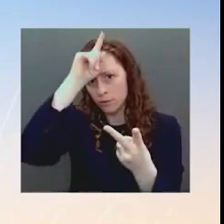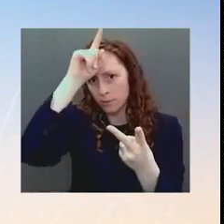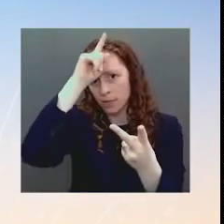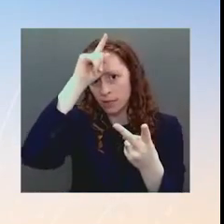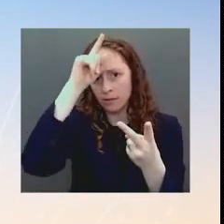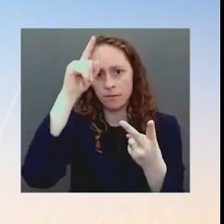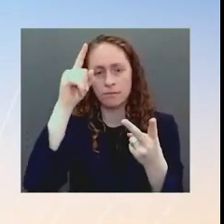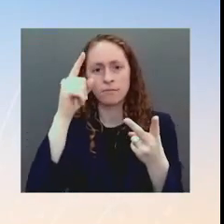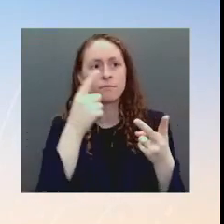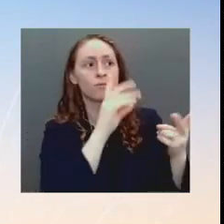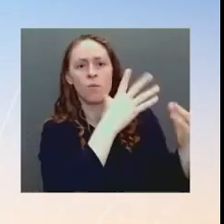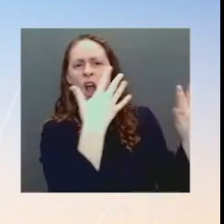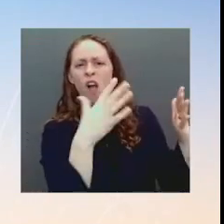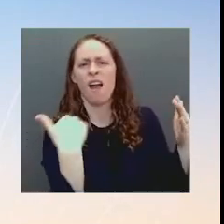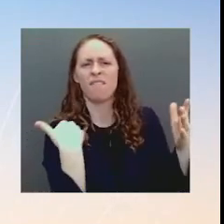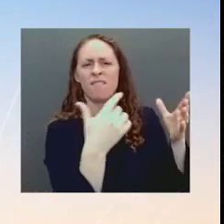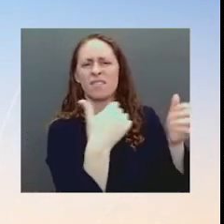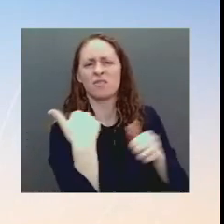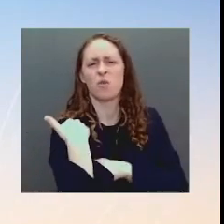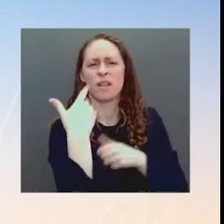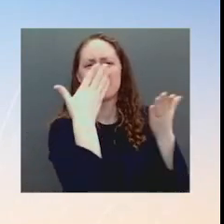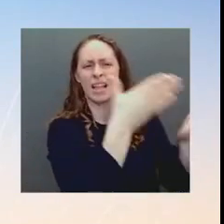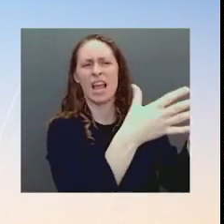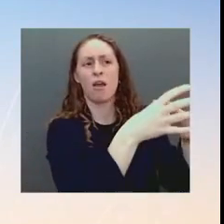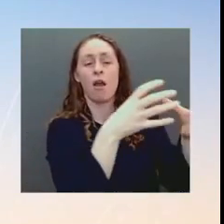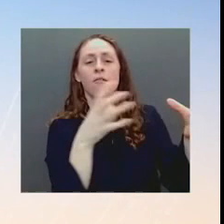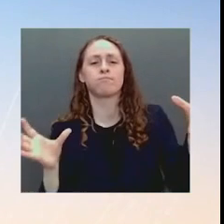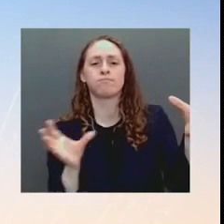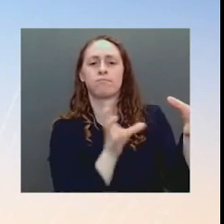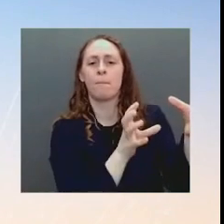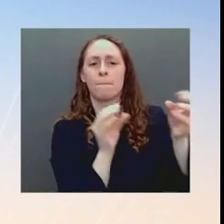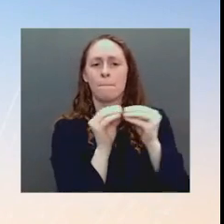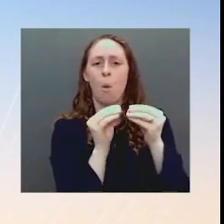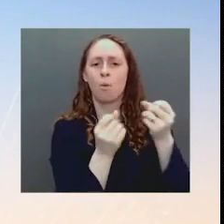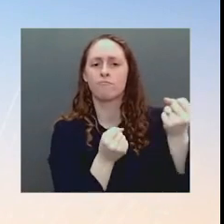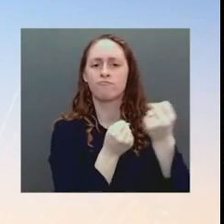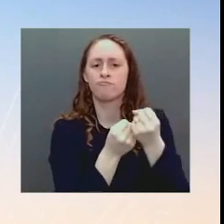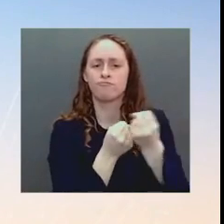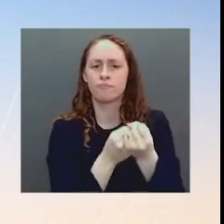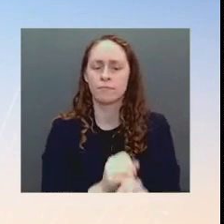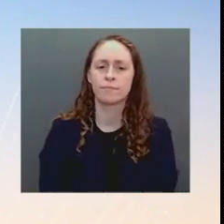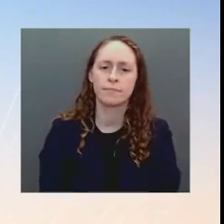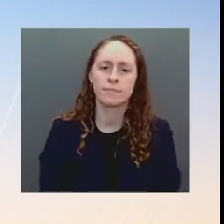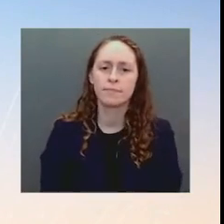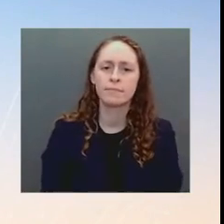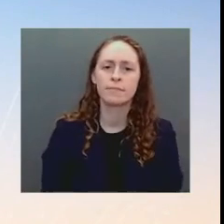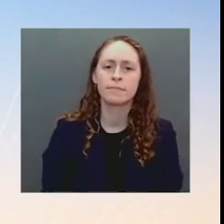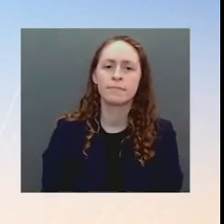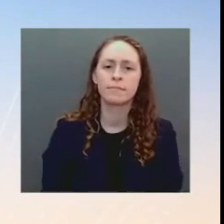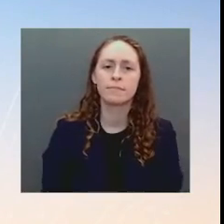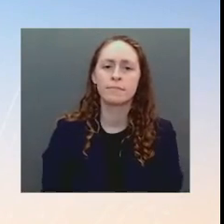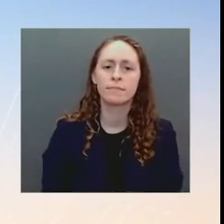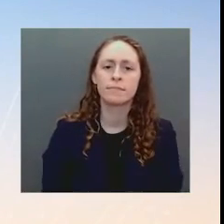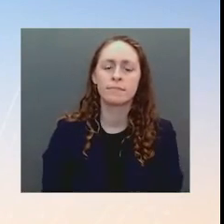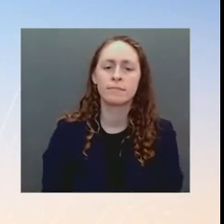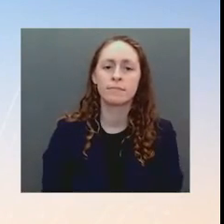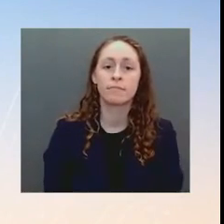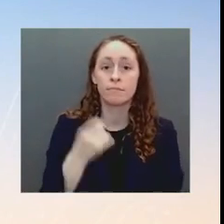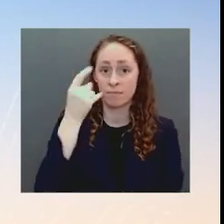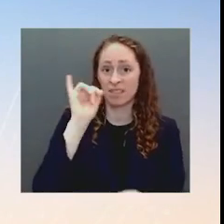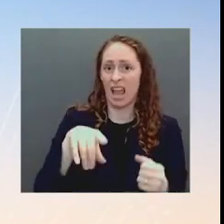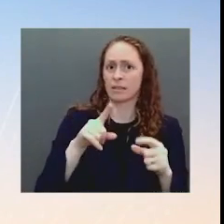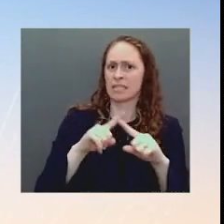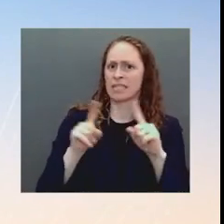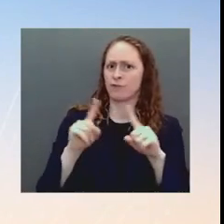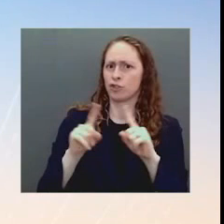personnel in the United States on heightened alert position posture that we announced last week. But I would also note, Zeke, just to finish the